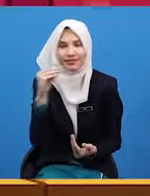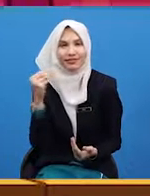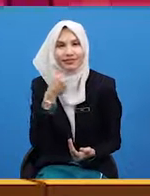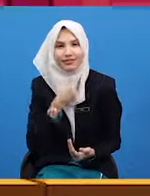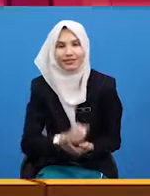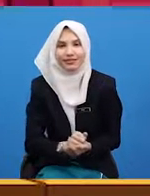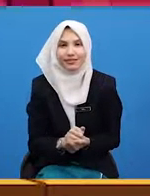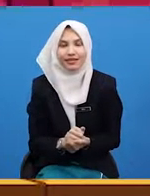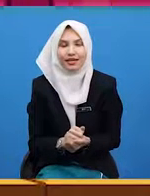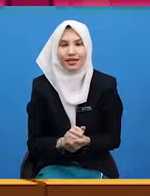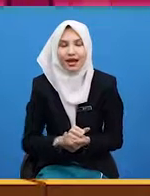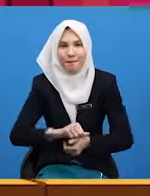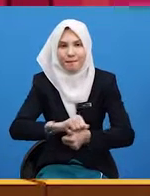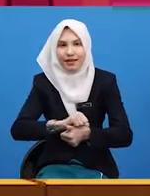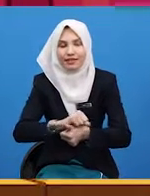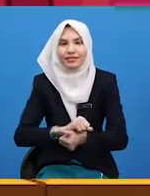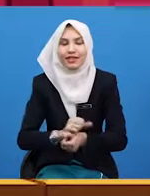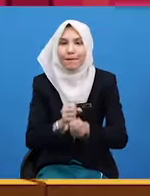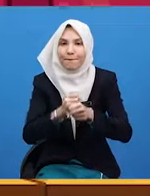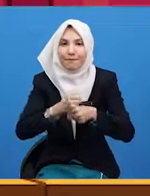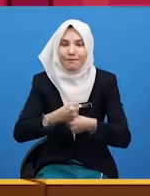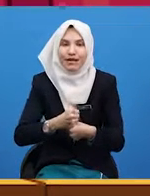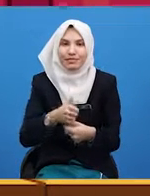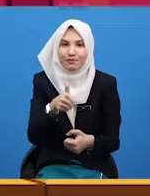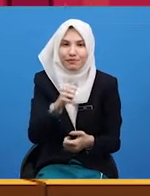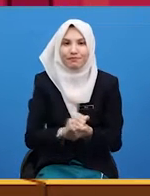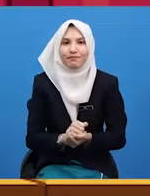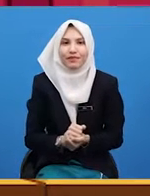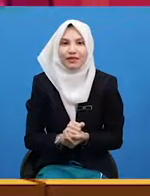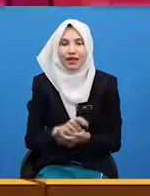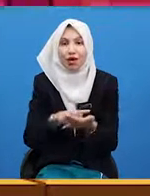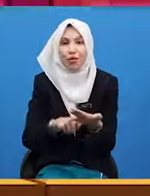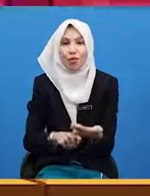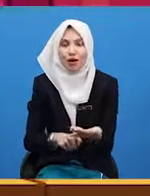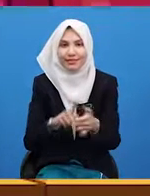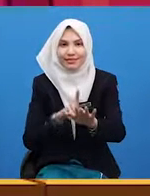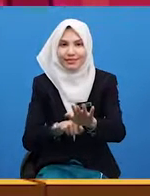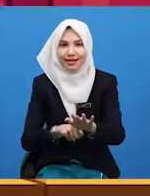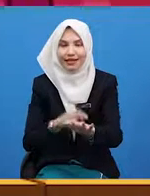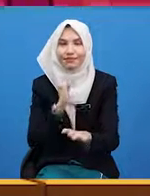makes perfect. Try next one. What time is it?